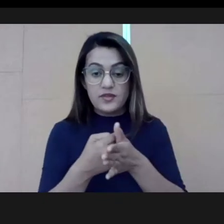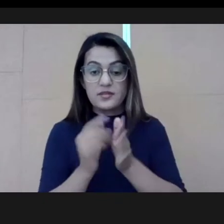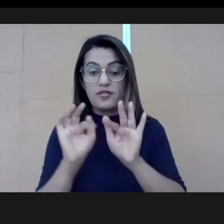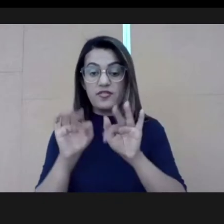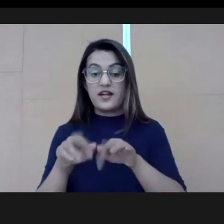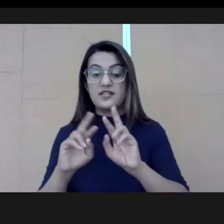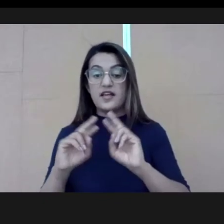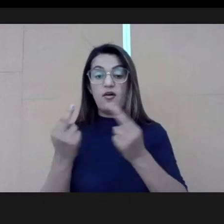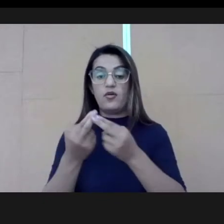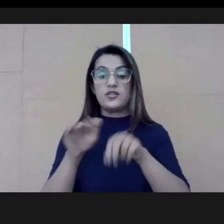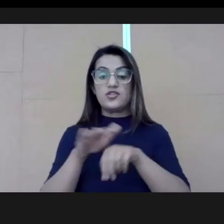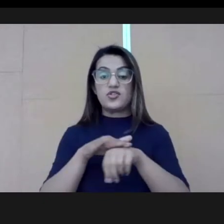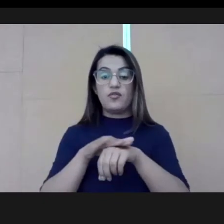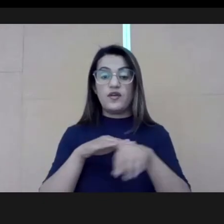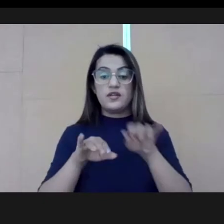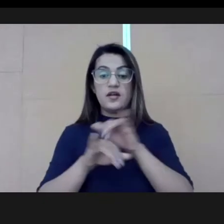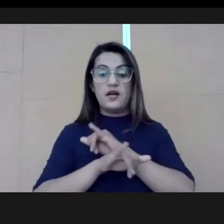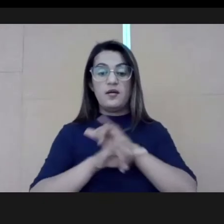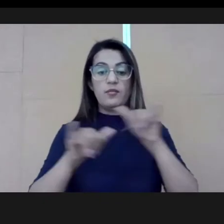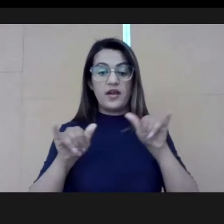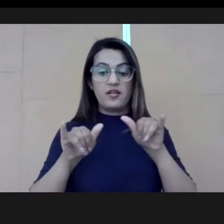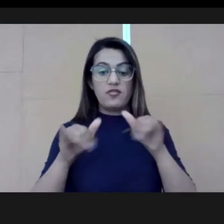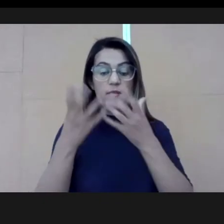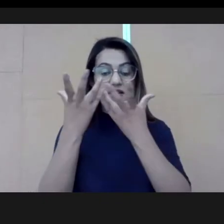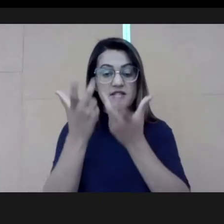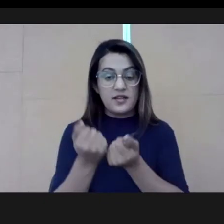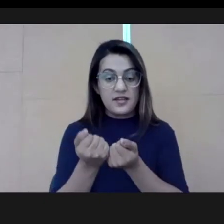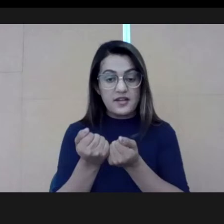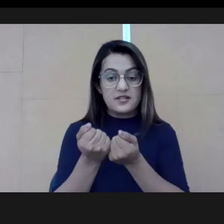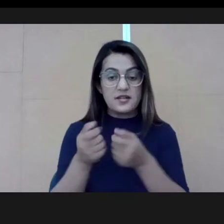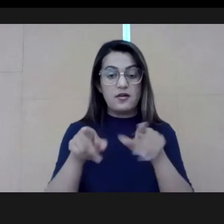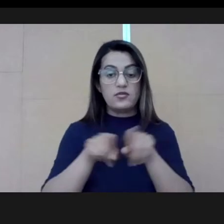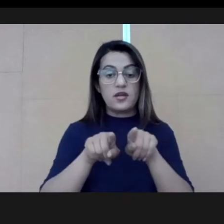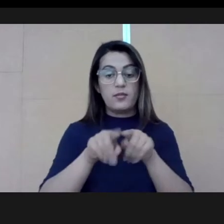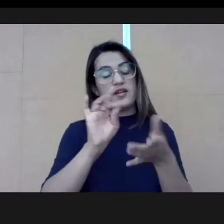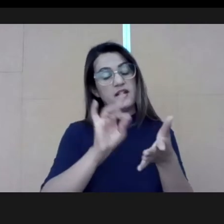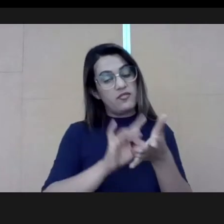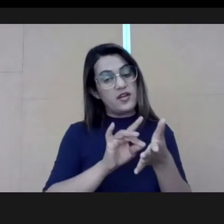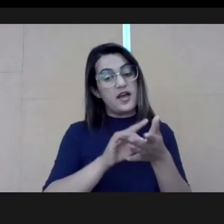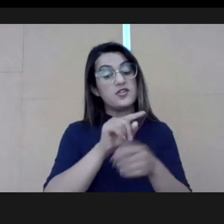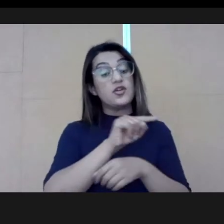I'd like to talk about these adherents to reality.